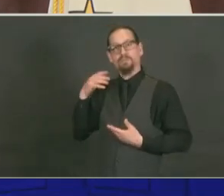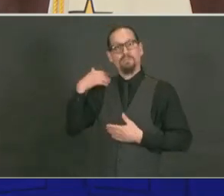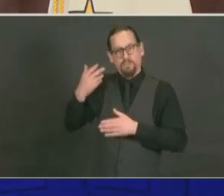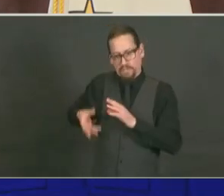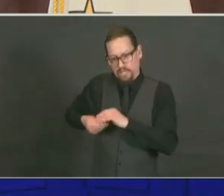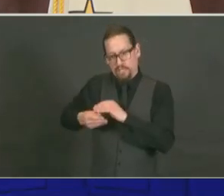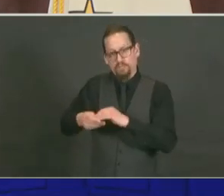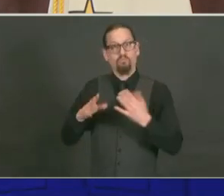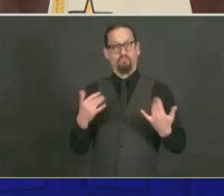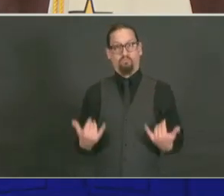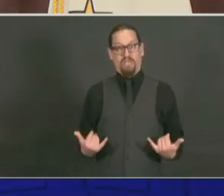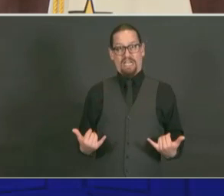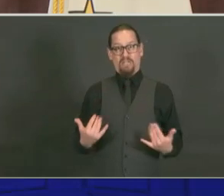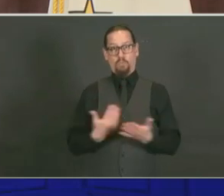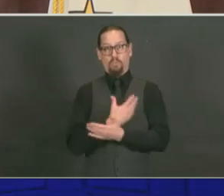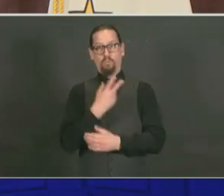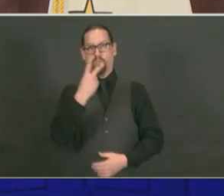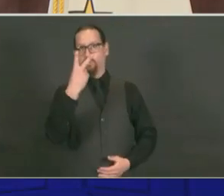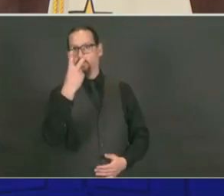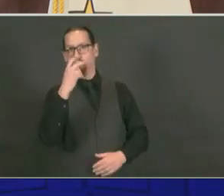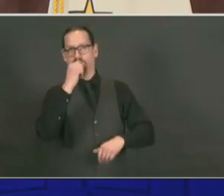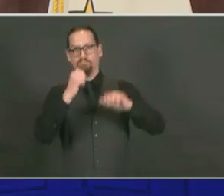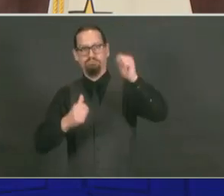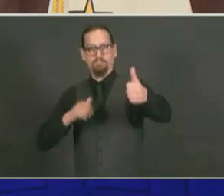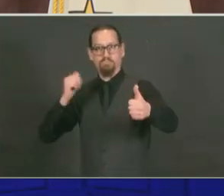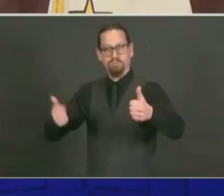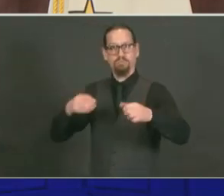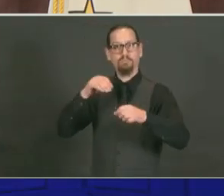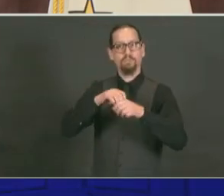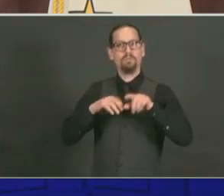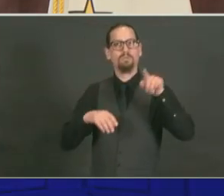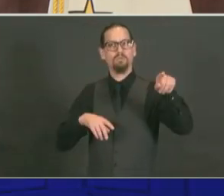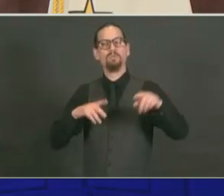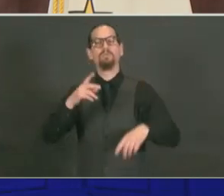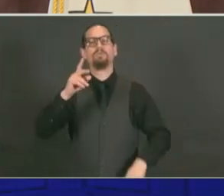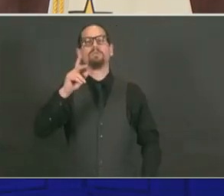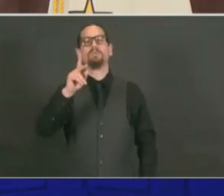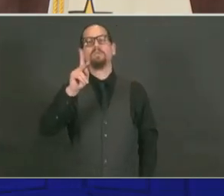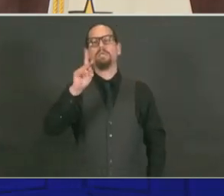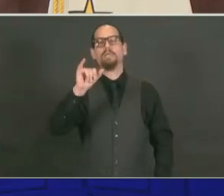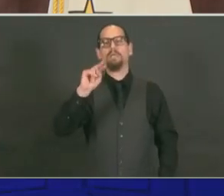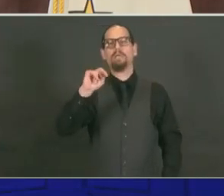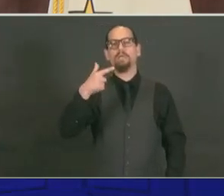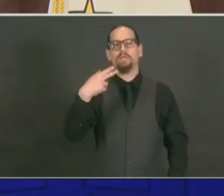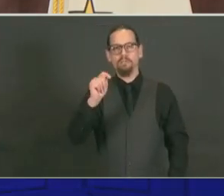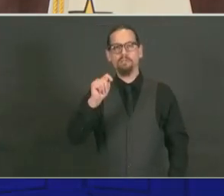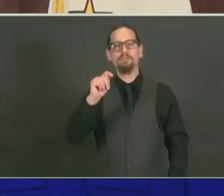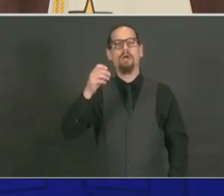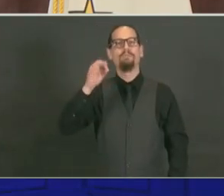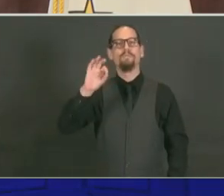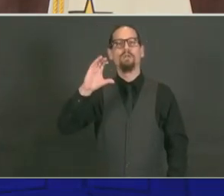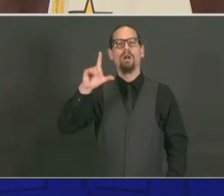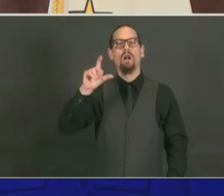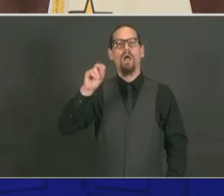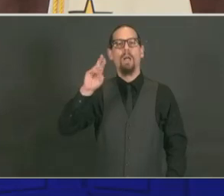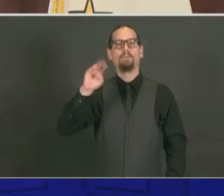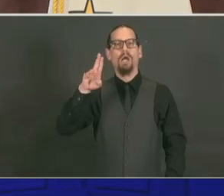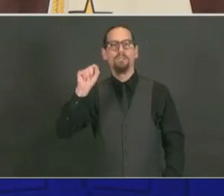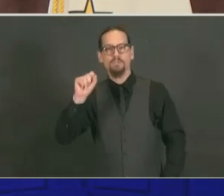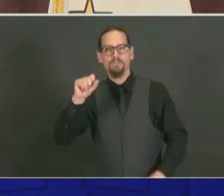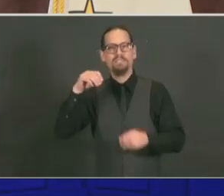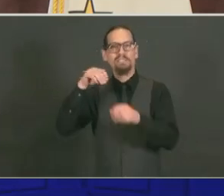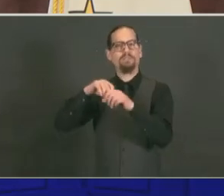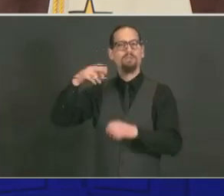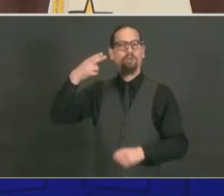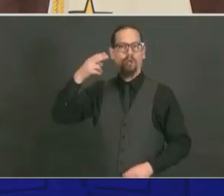opening. One is at the Knights of Columbus Hall on Valley Road in Middletown. This site will be open seven